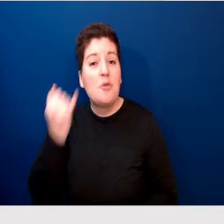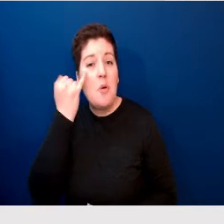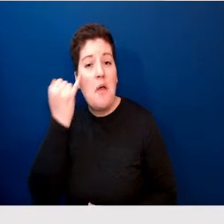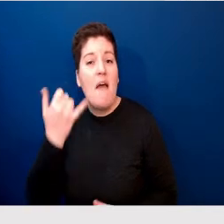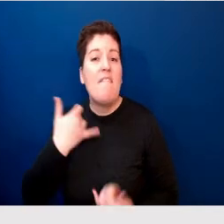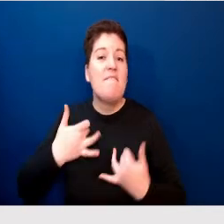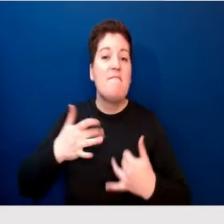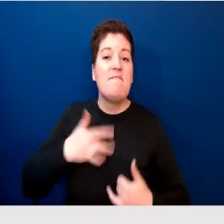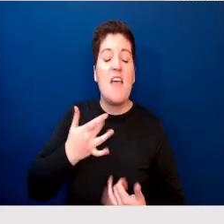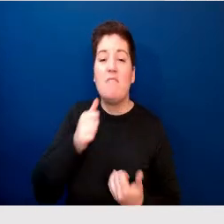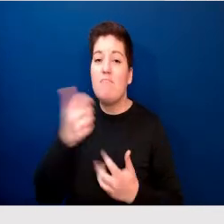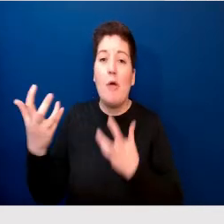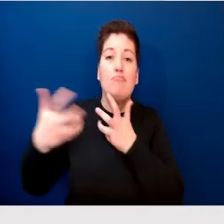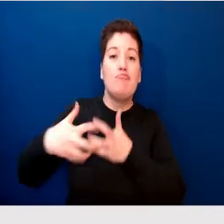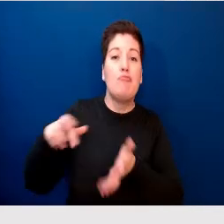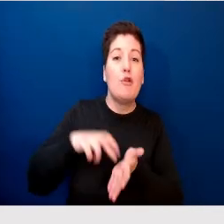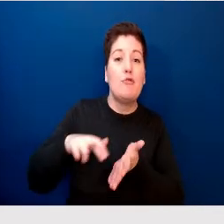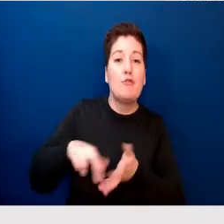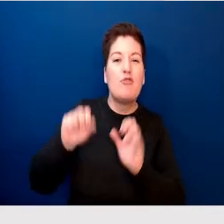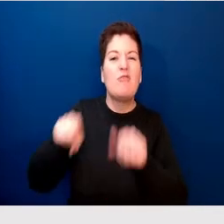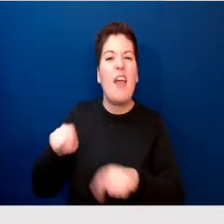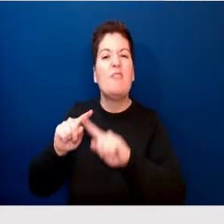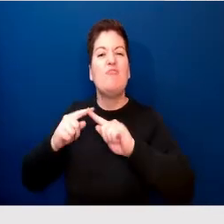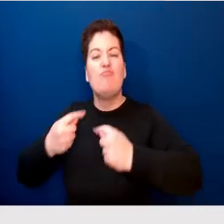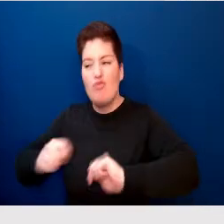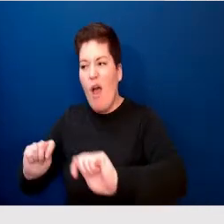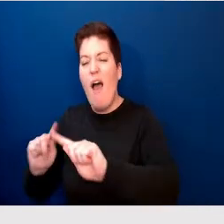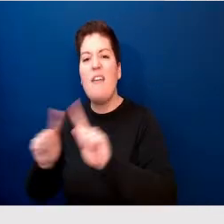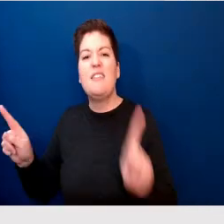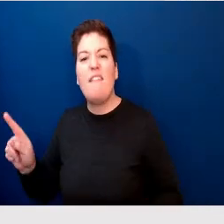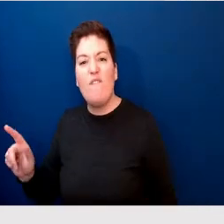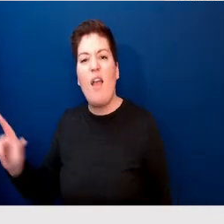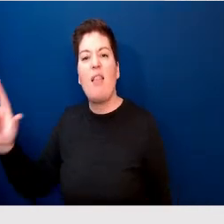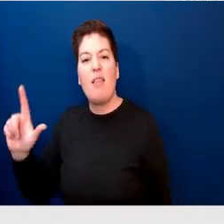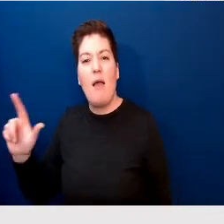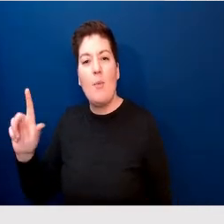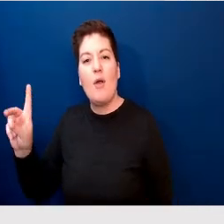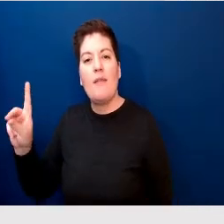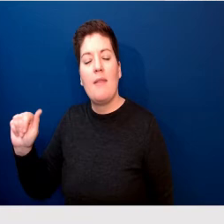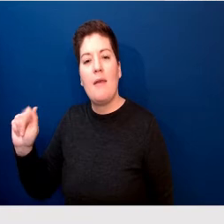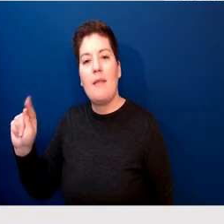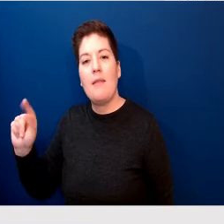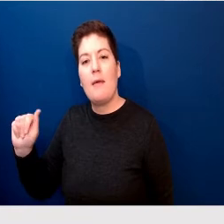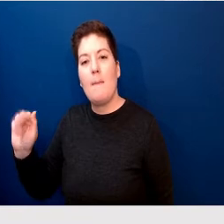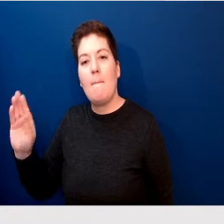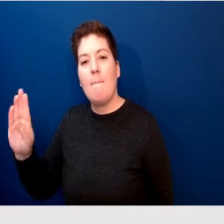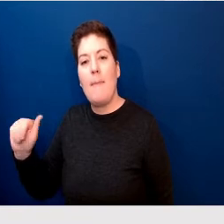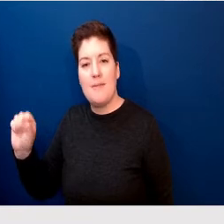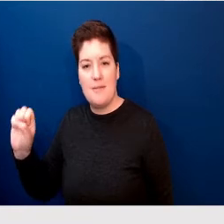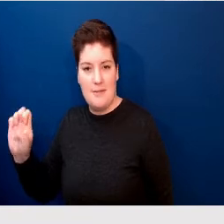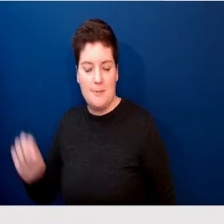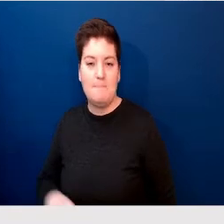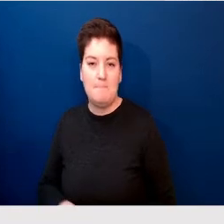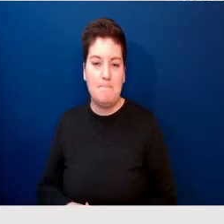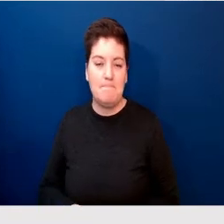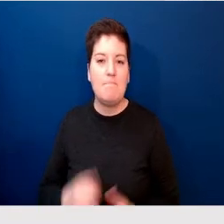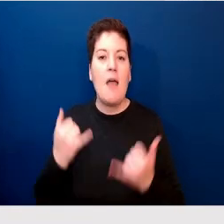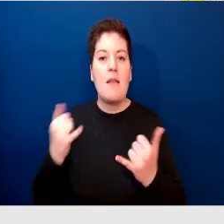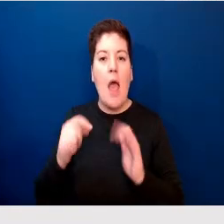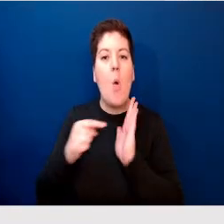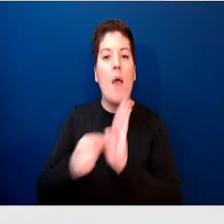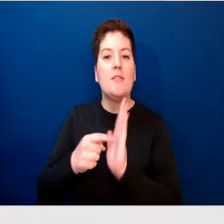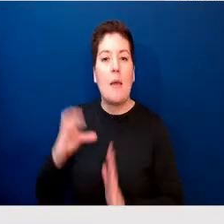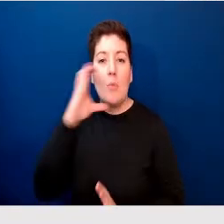Please note that OneSearch doesn't find all articles available to you. For better results, we encourage you to use the